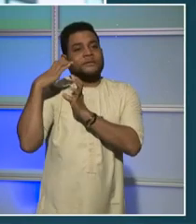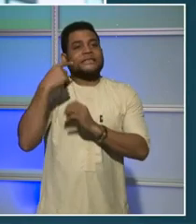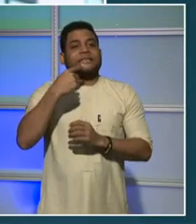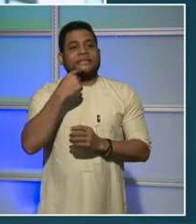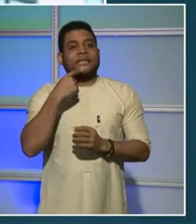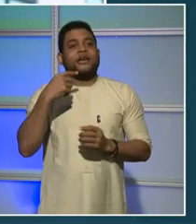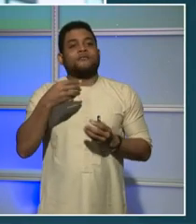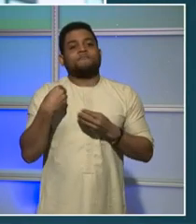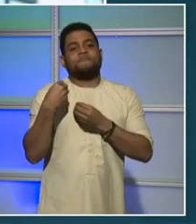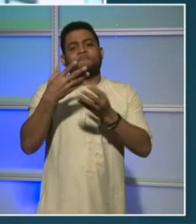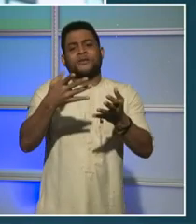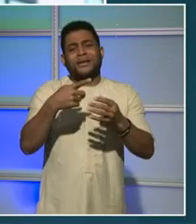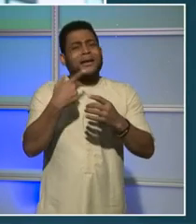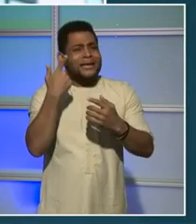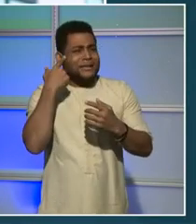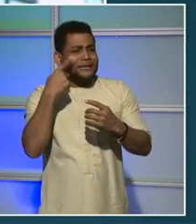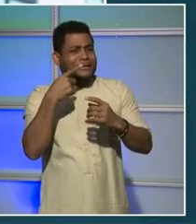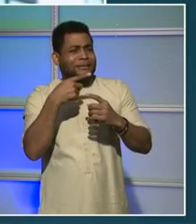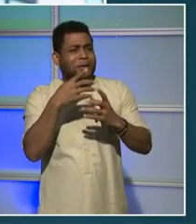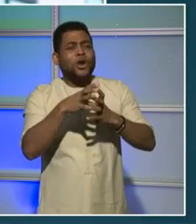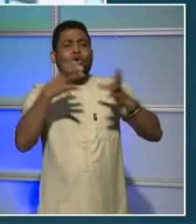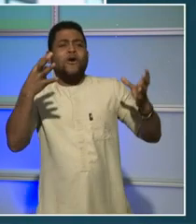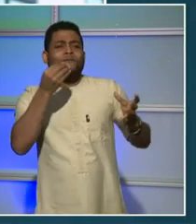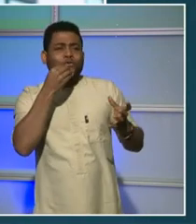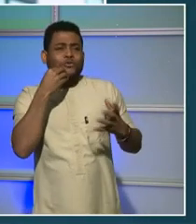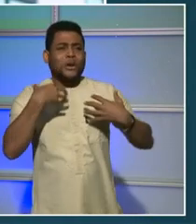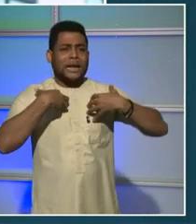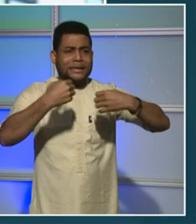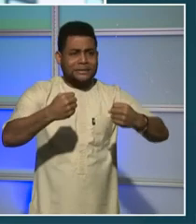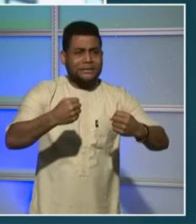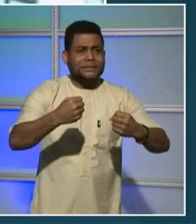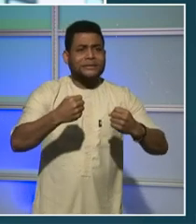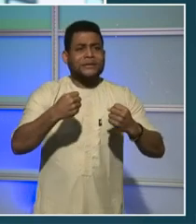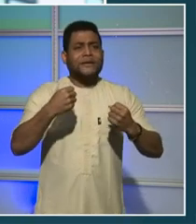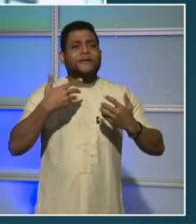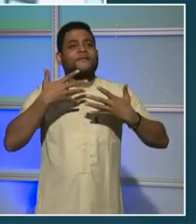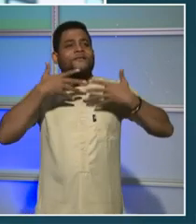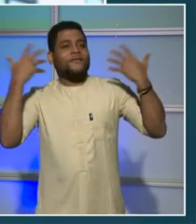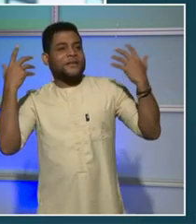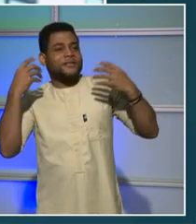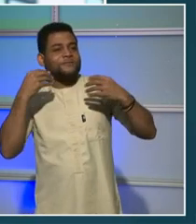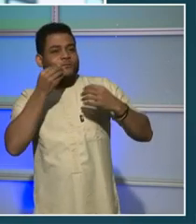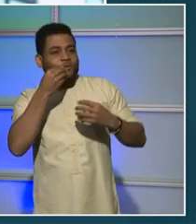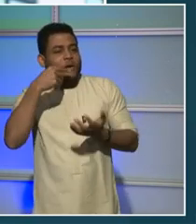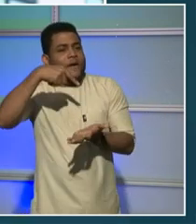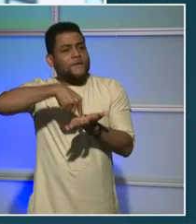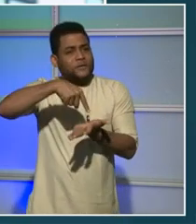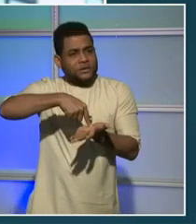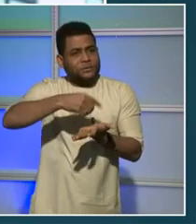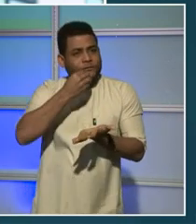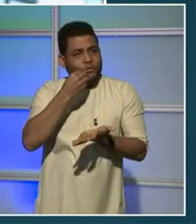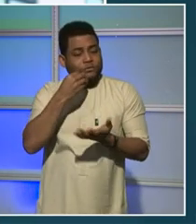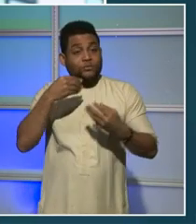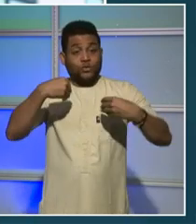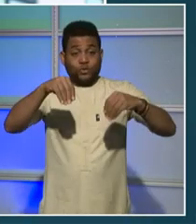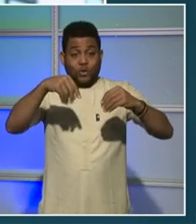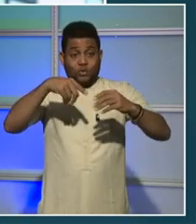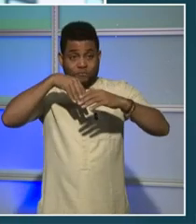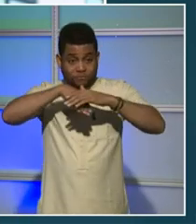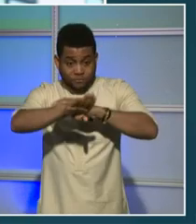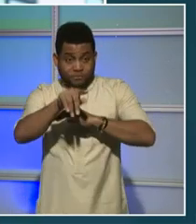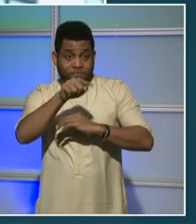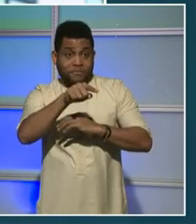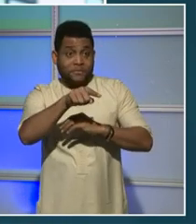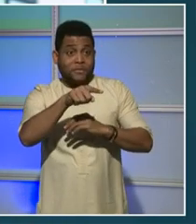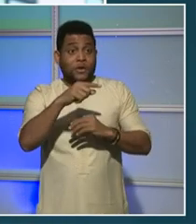healthy, and affordable food. So in line with that, our work is focused on securing grocery stores or other brick-and-mortar new food